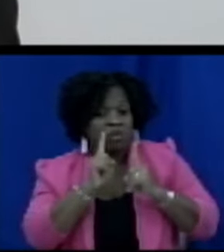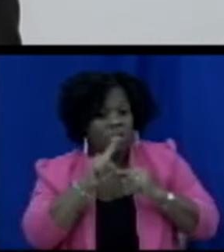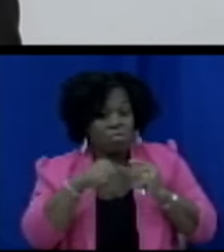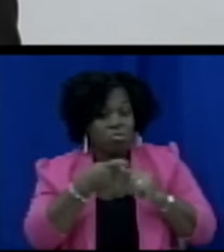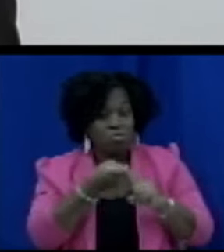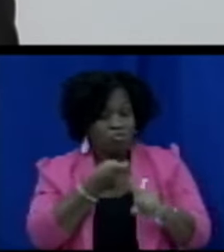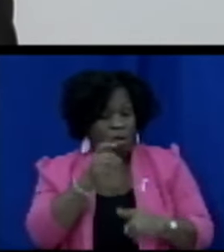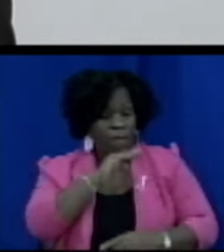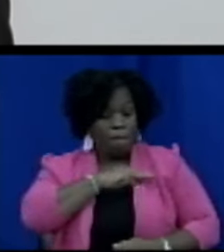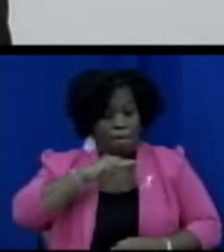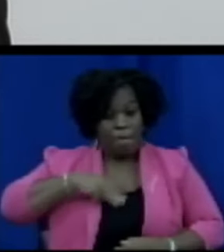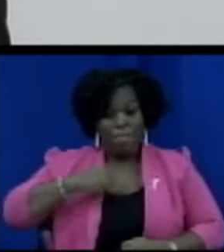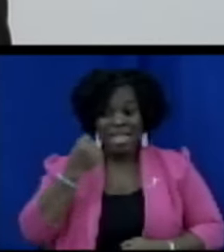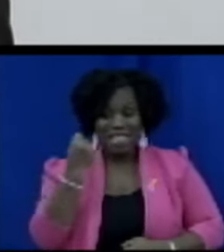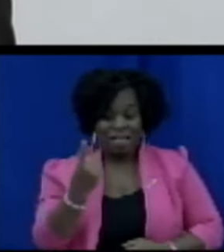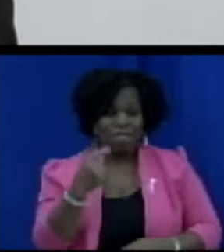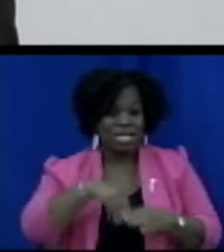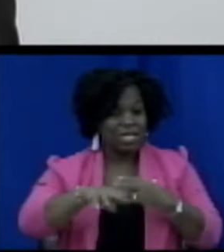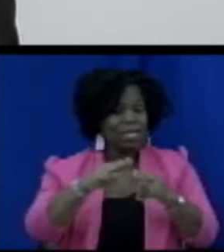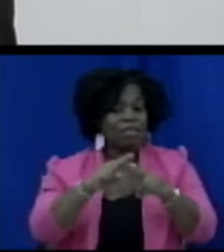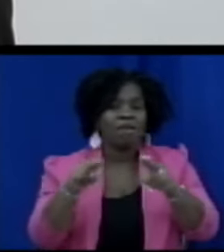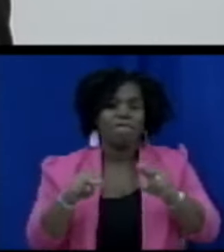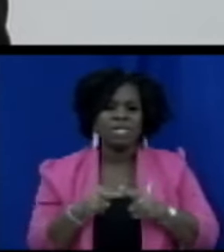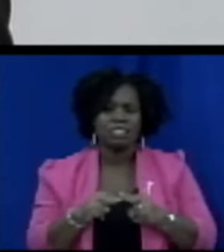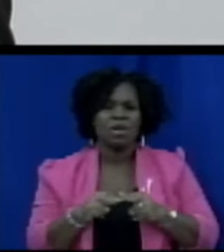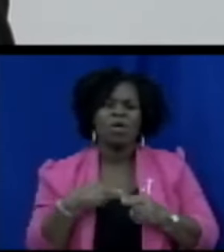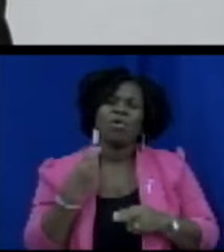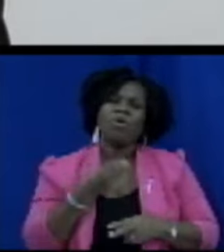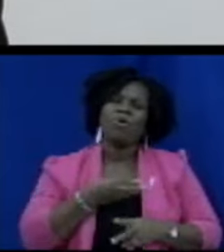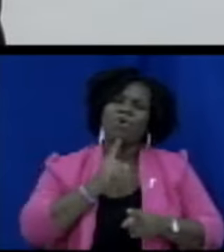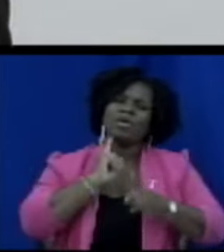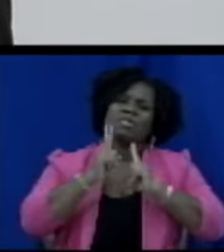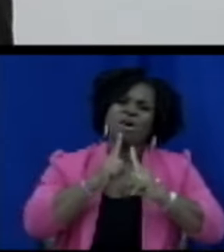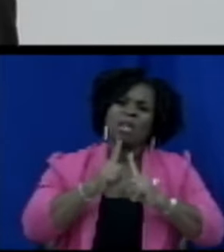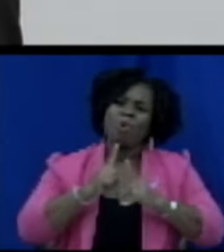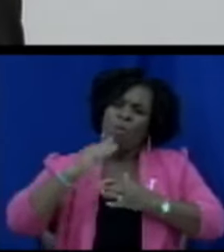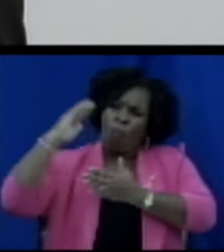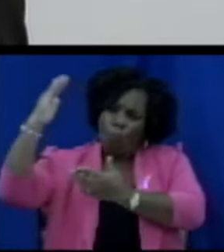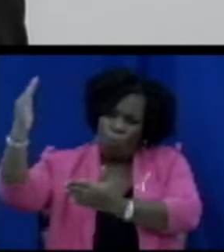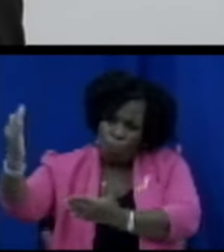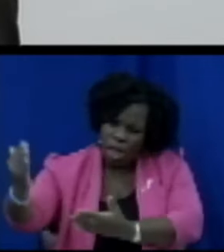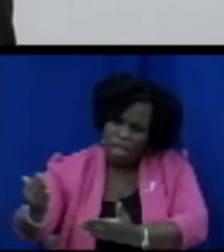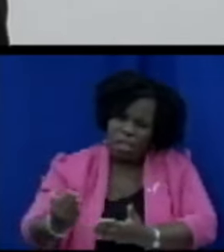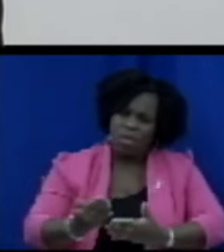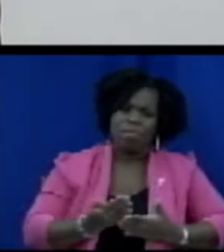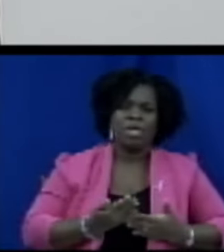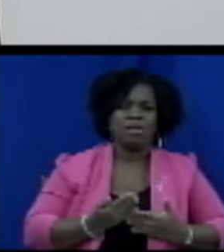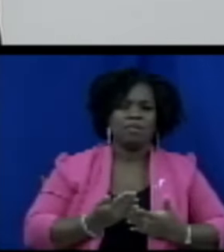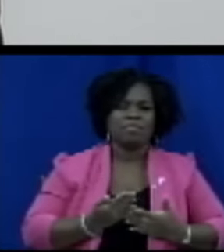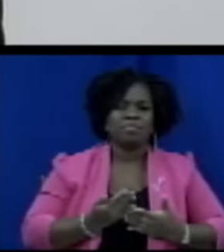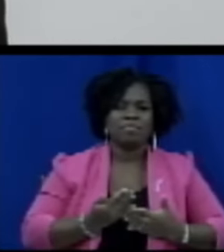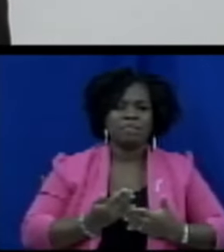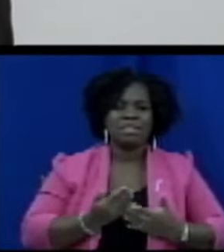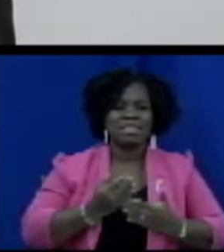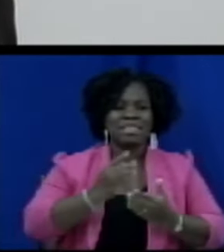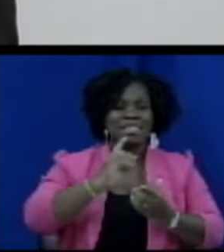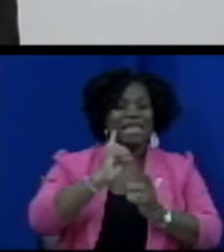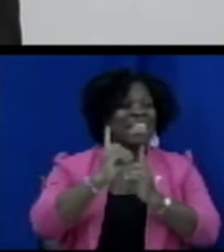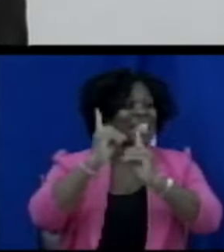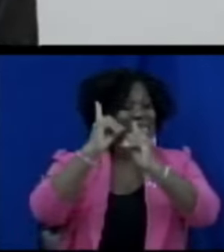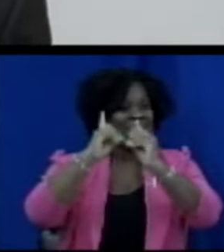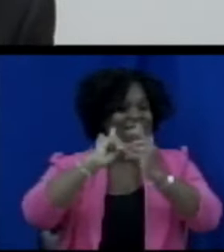Nevis 11 we are speaking of embracing the digital economy